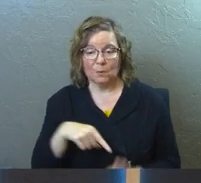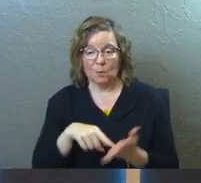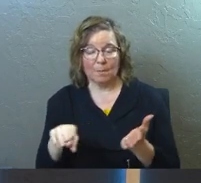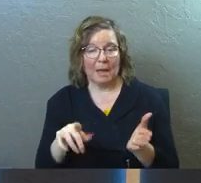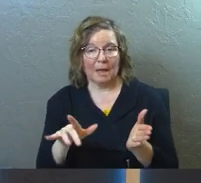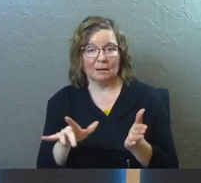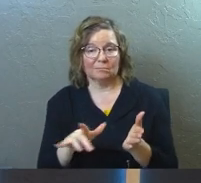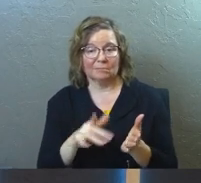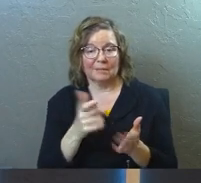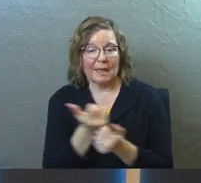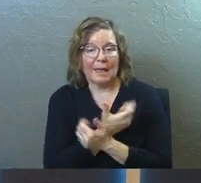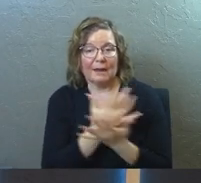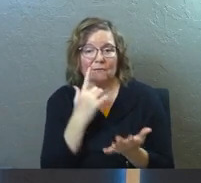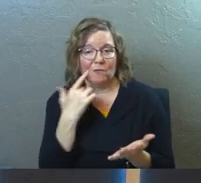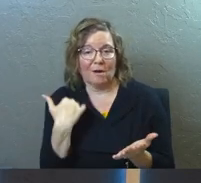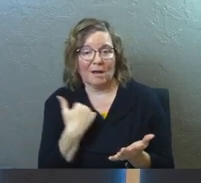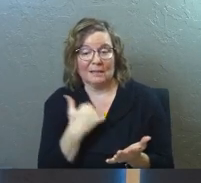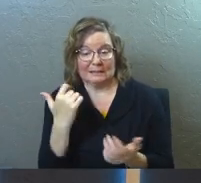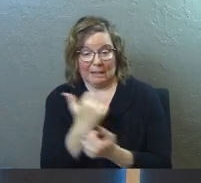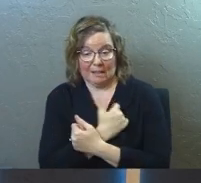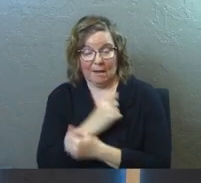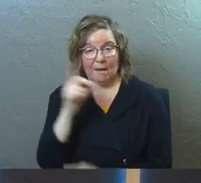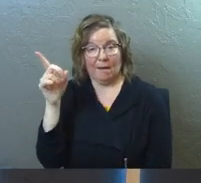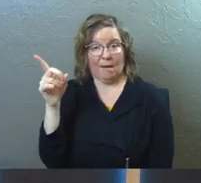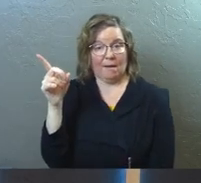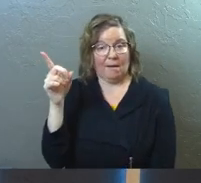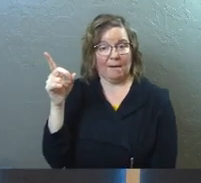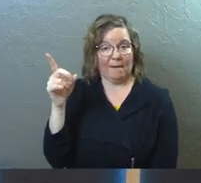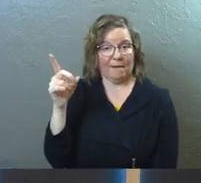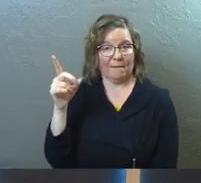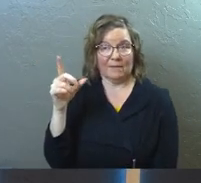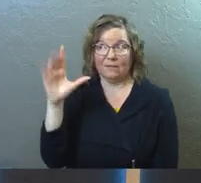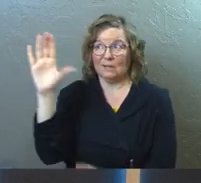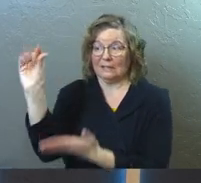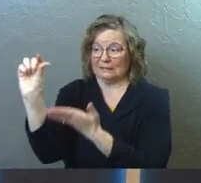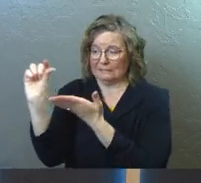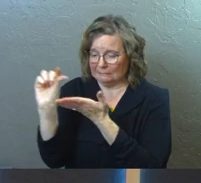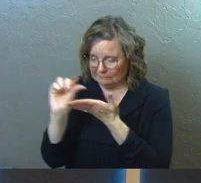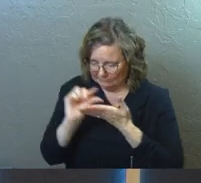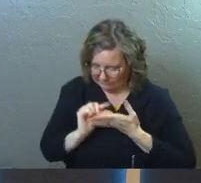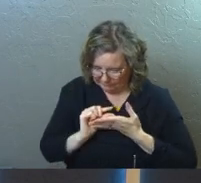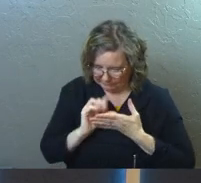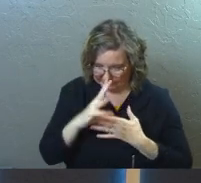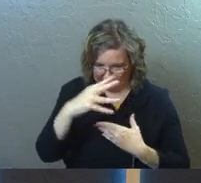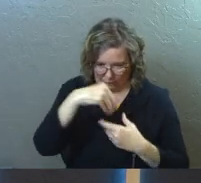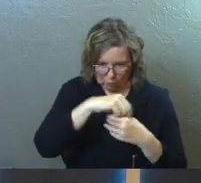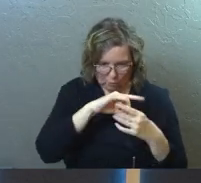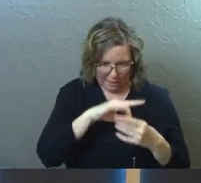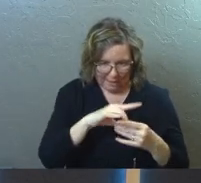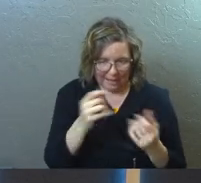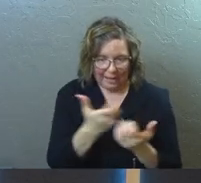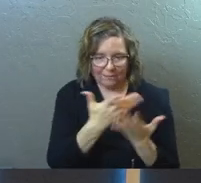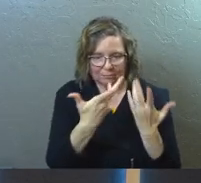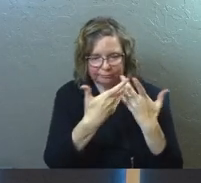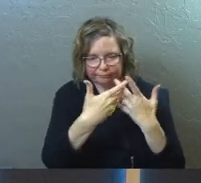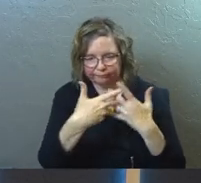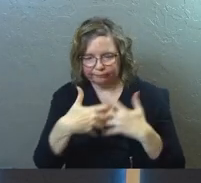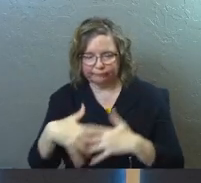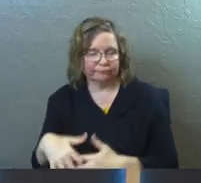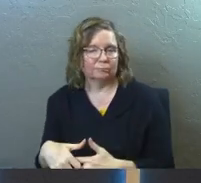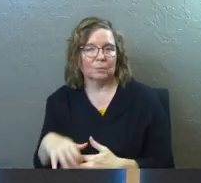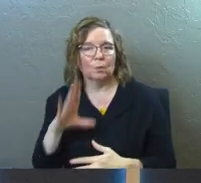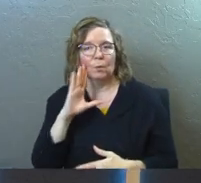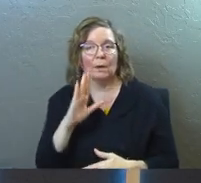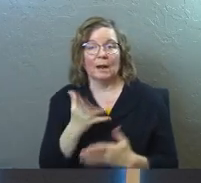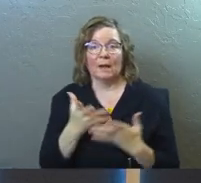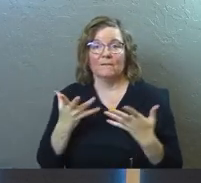any price for us. His love, if we could just get a bit of his love into our relationship, everything would start to work.